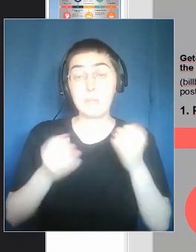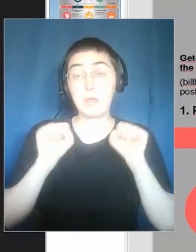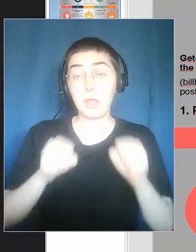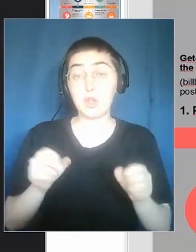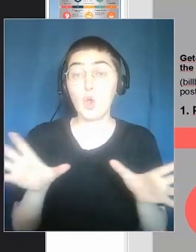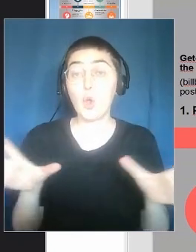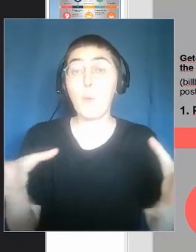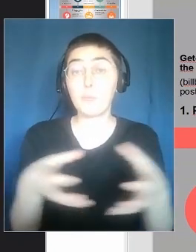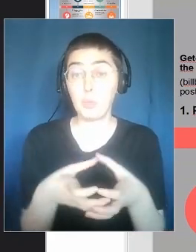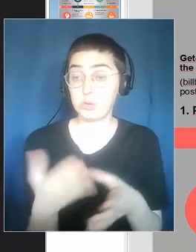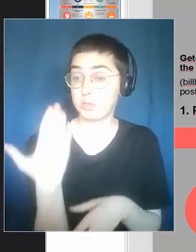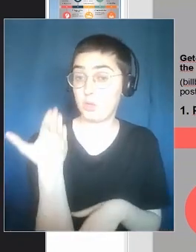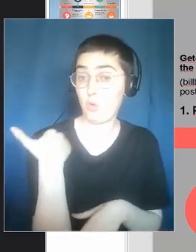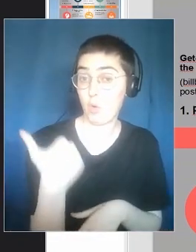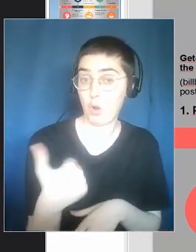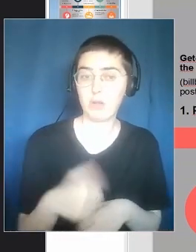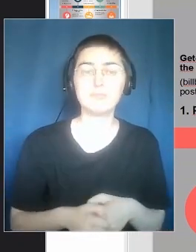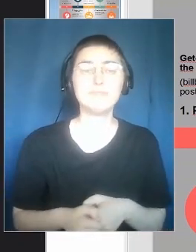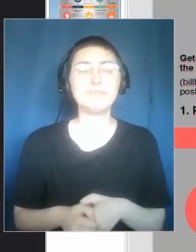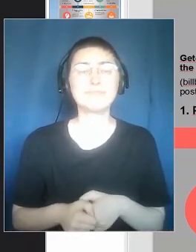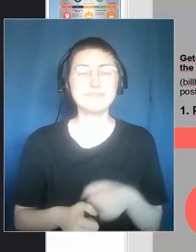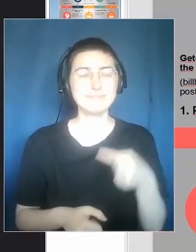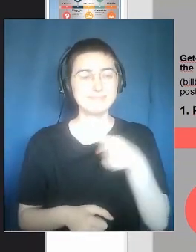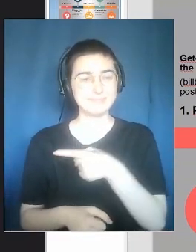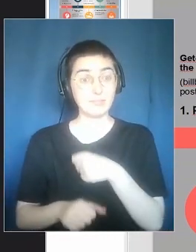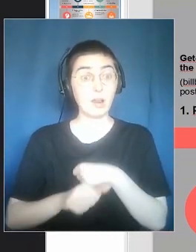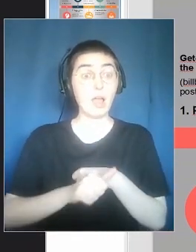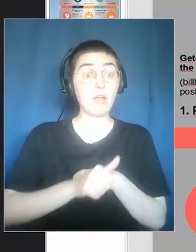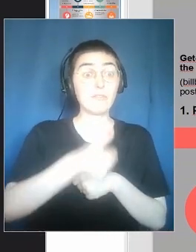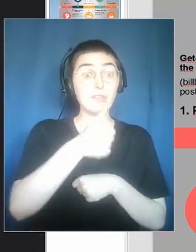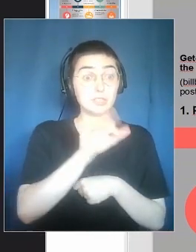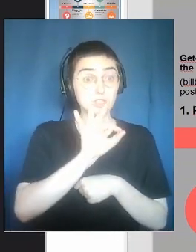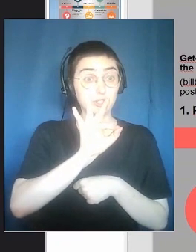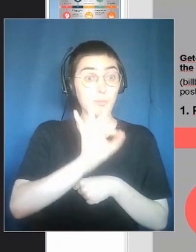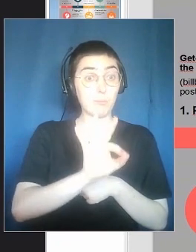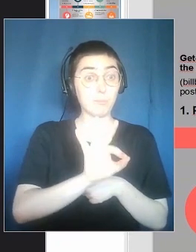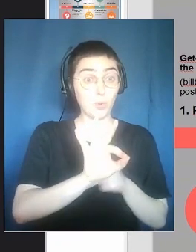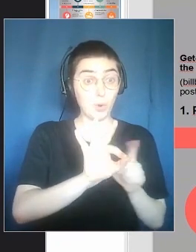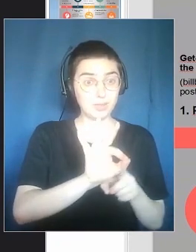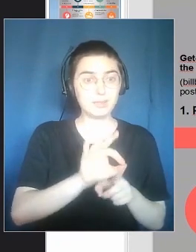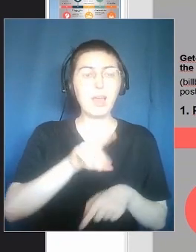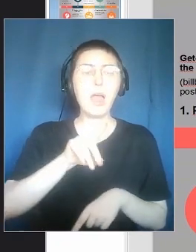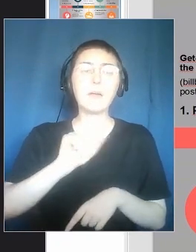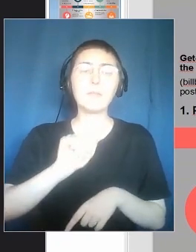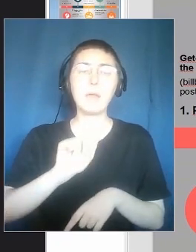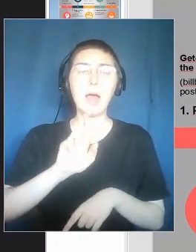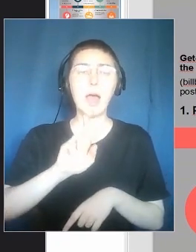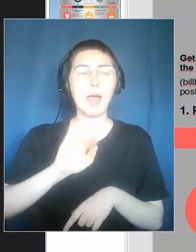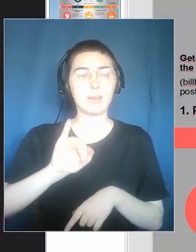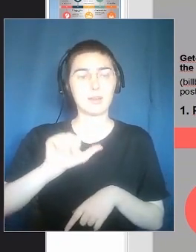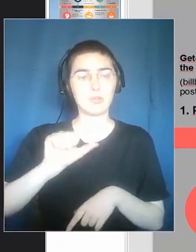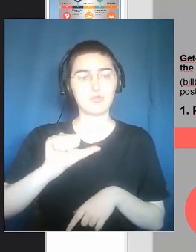So the first point of this infographic is the parish map. So the